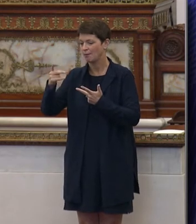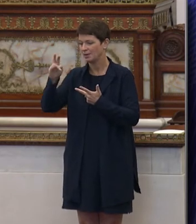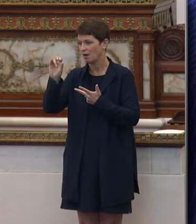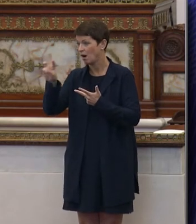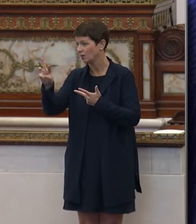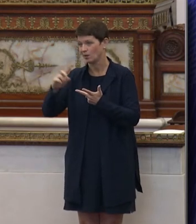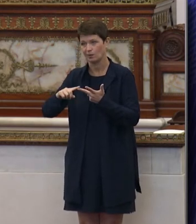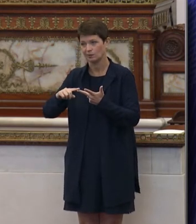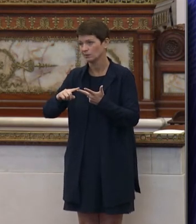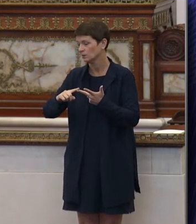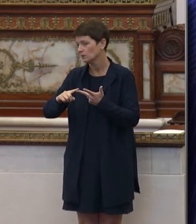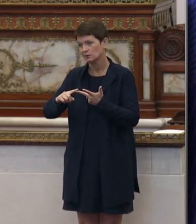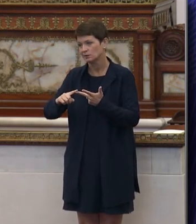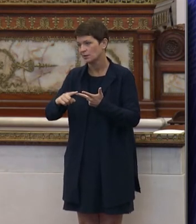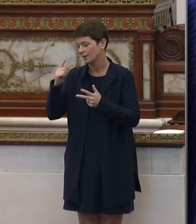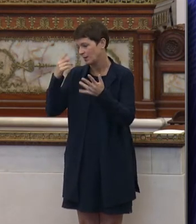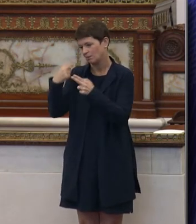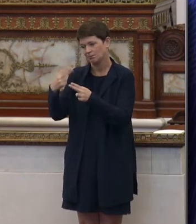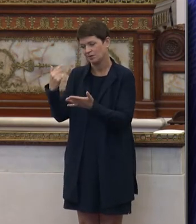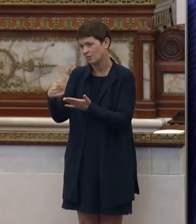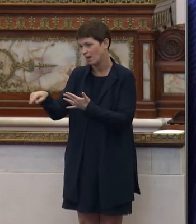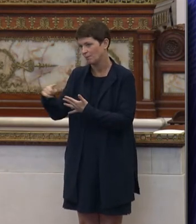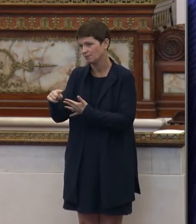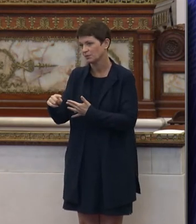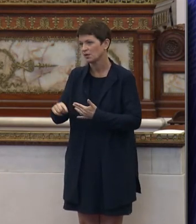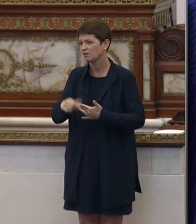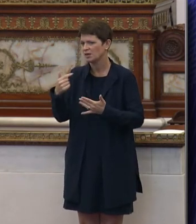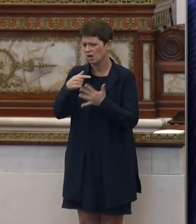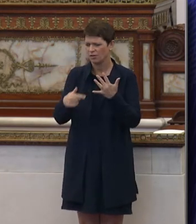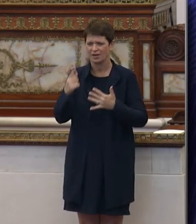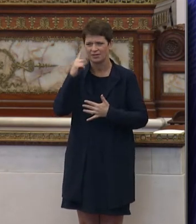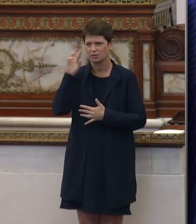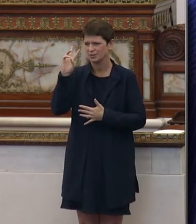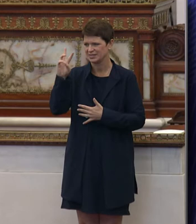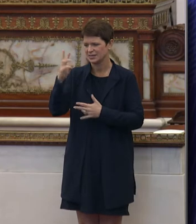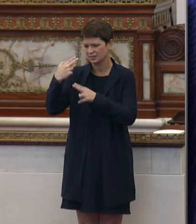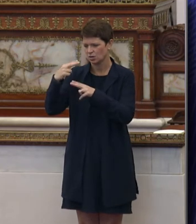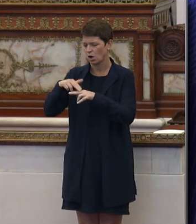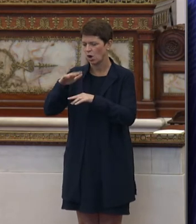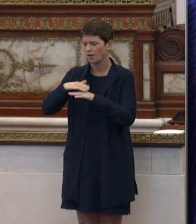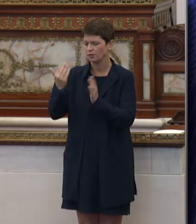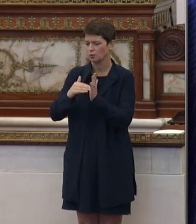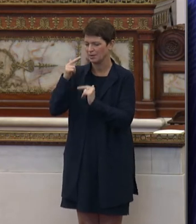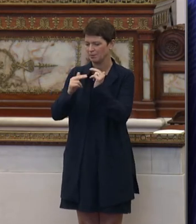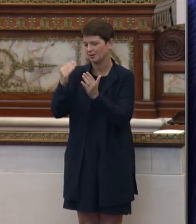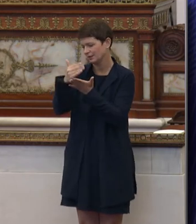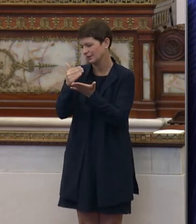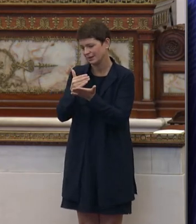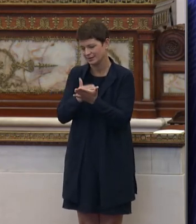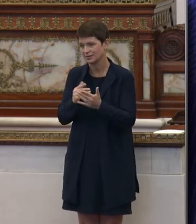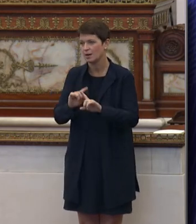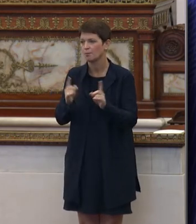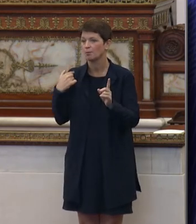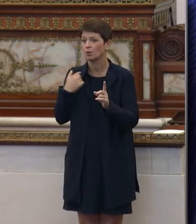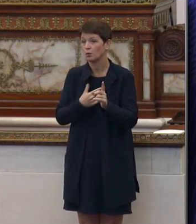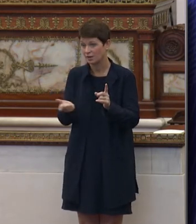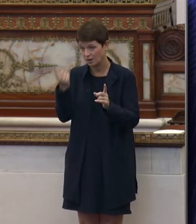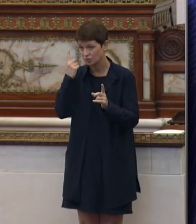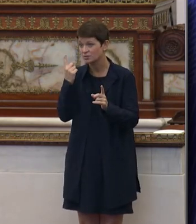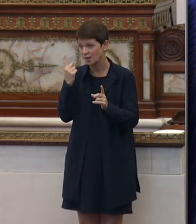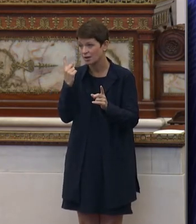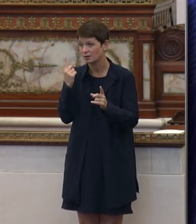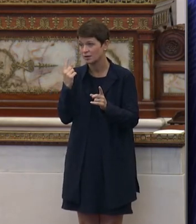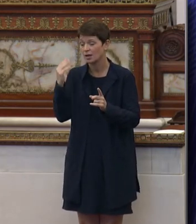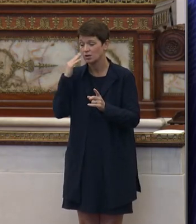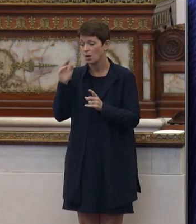among your other, I think you have six sites total that are on the rebuild list. But we certainly do understand and know that